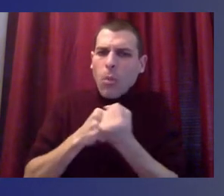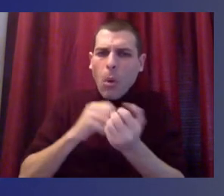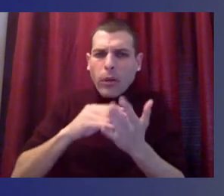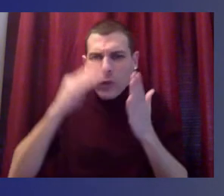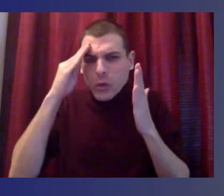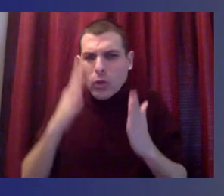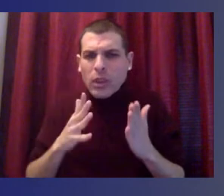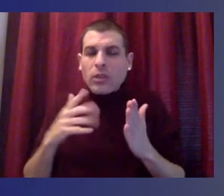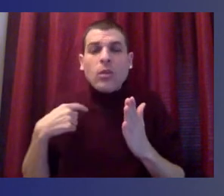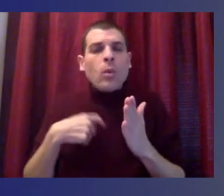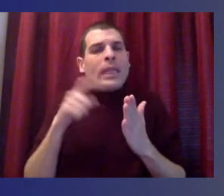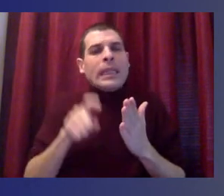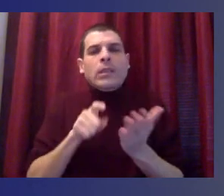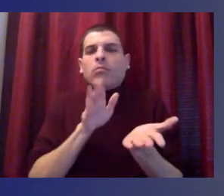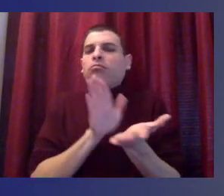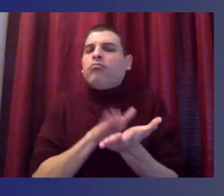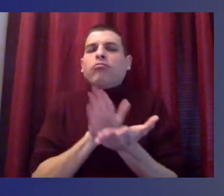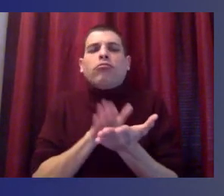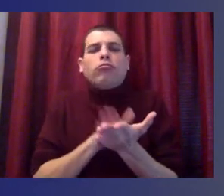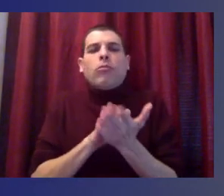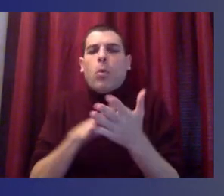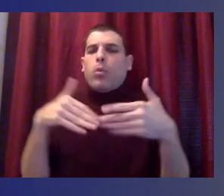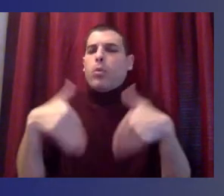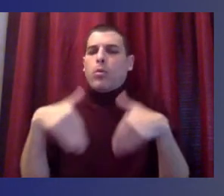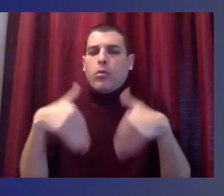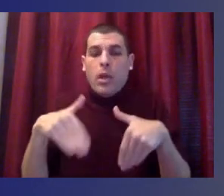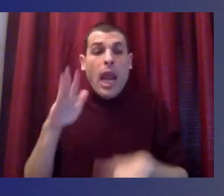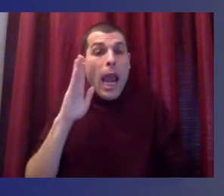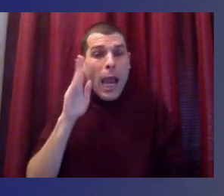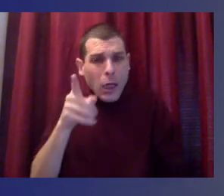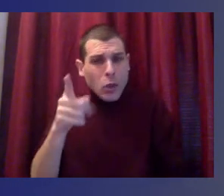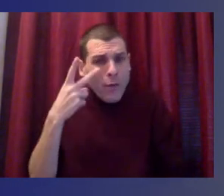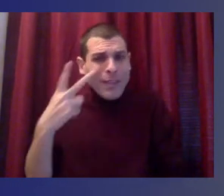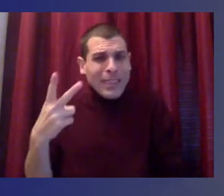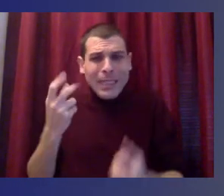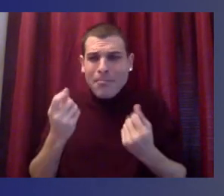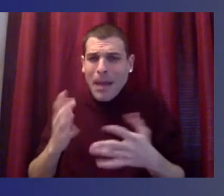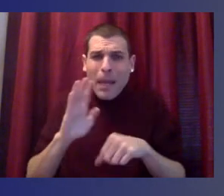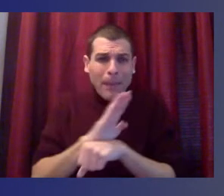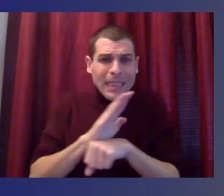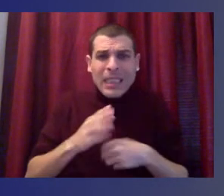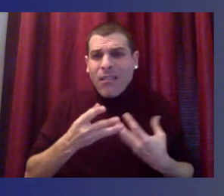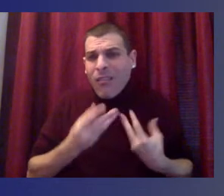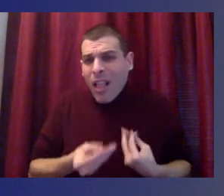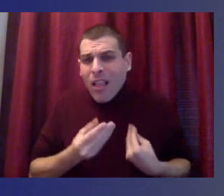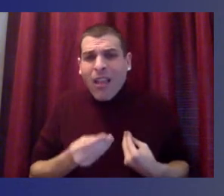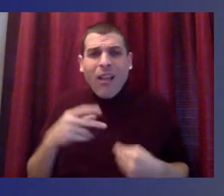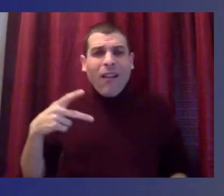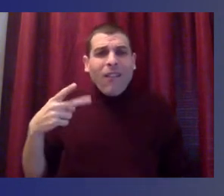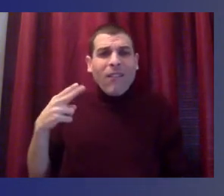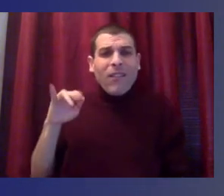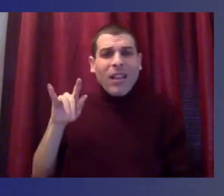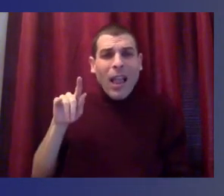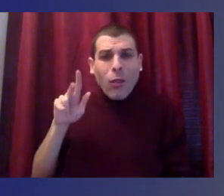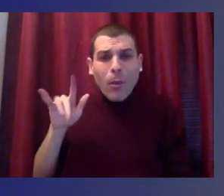commendation. And you've seen business and philanthropy step up. Our fund for PPS has raised a million dollars in relief.